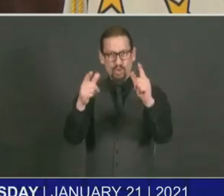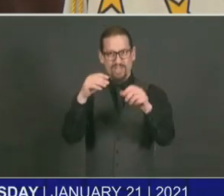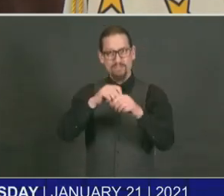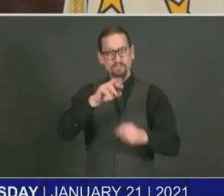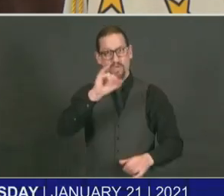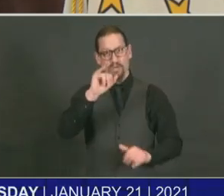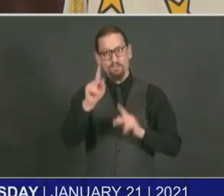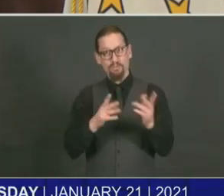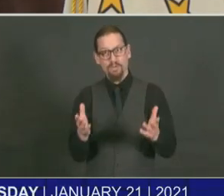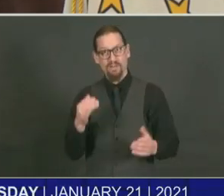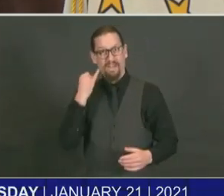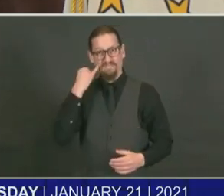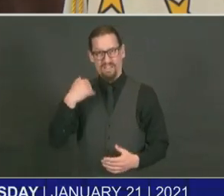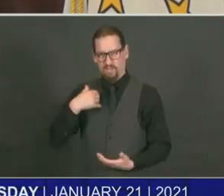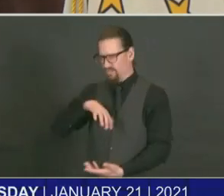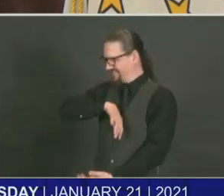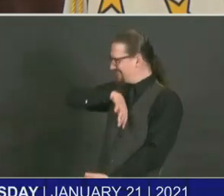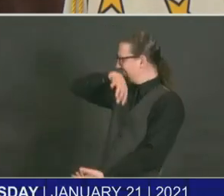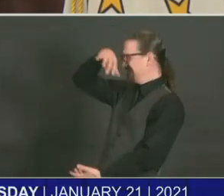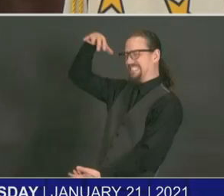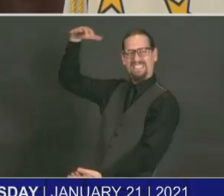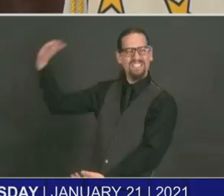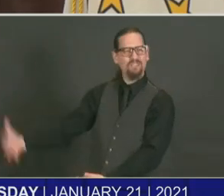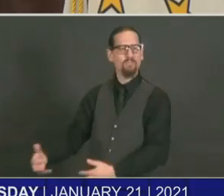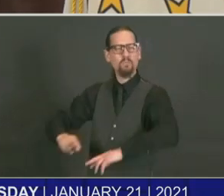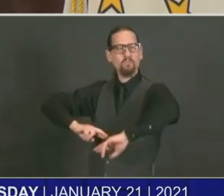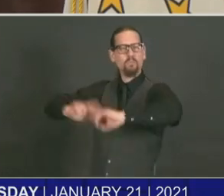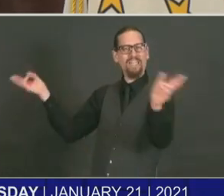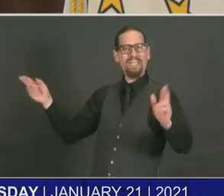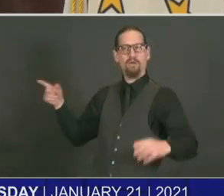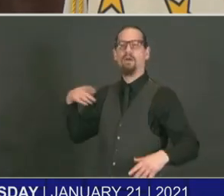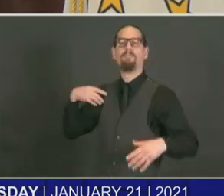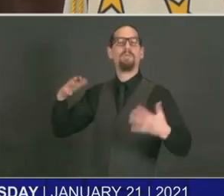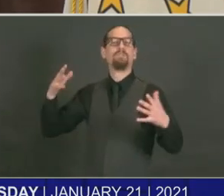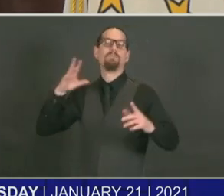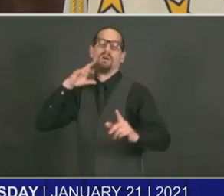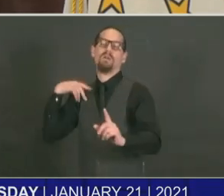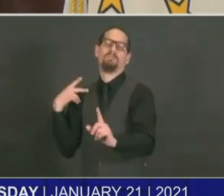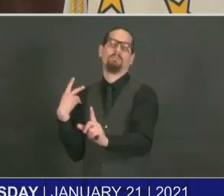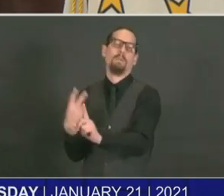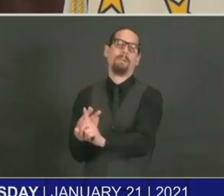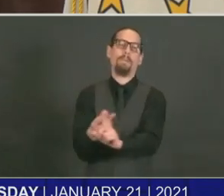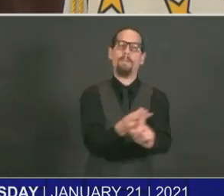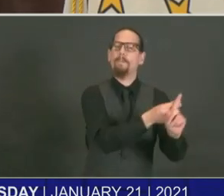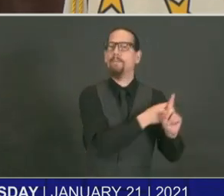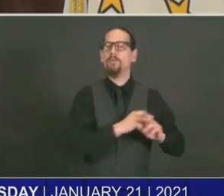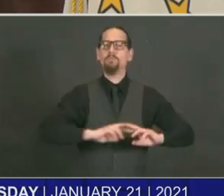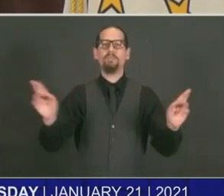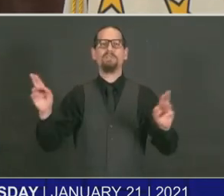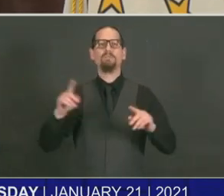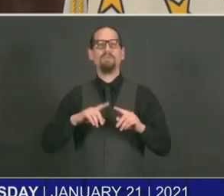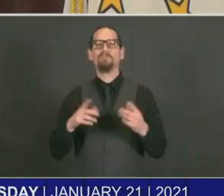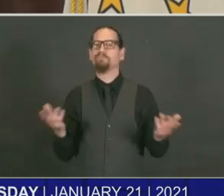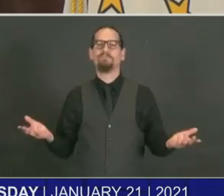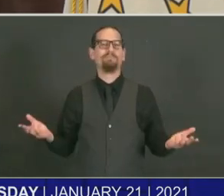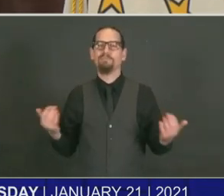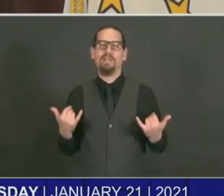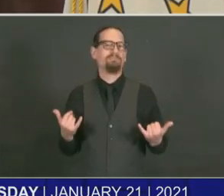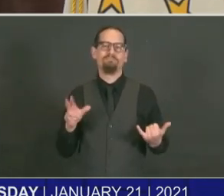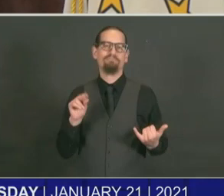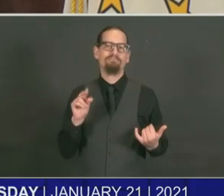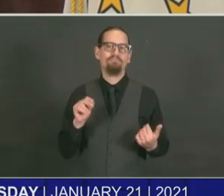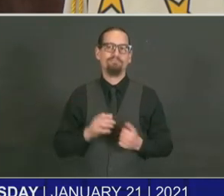but we just don't. But we're getting there. Older adults and healthcare providers are the two groups that we have started to